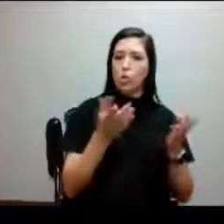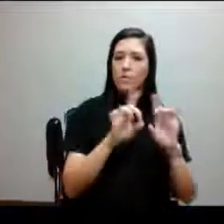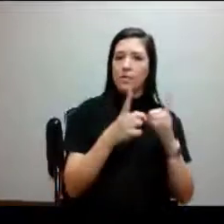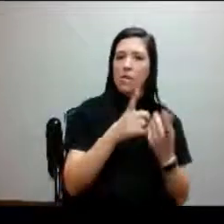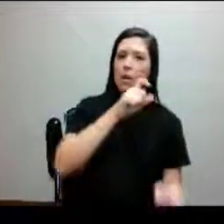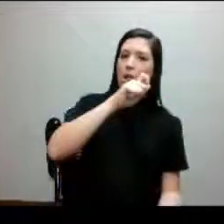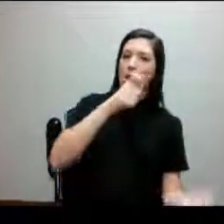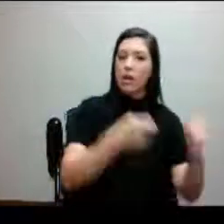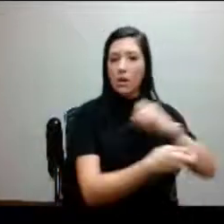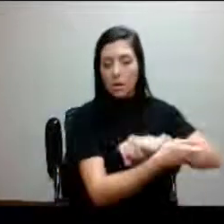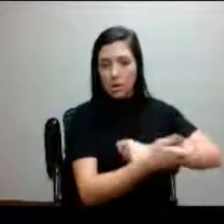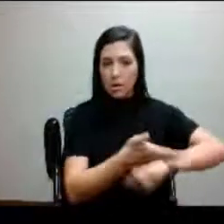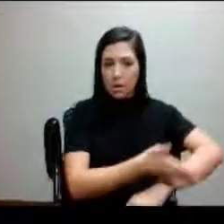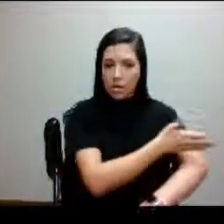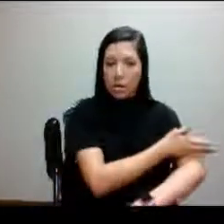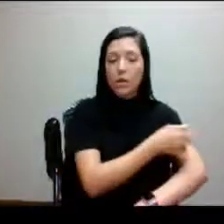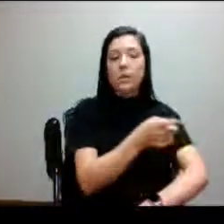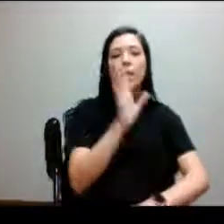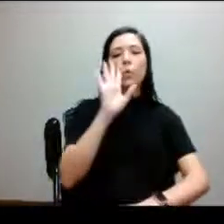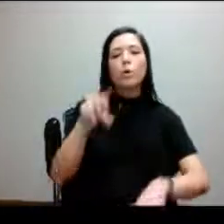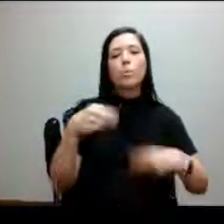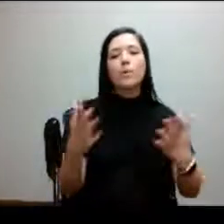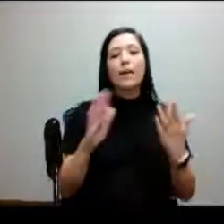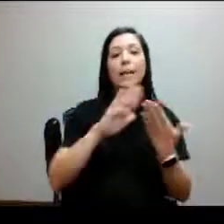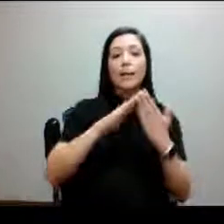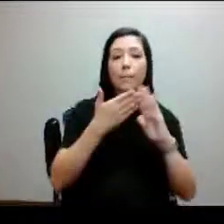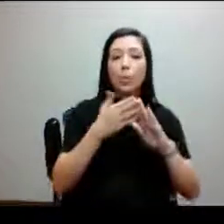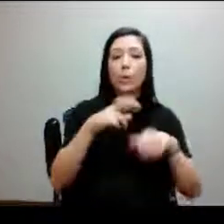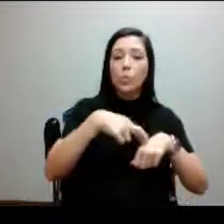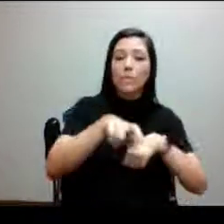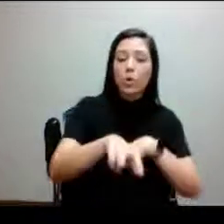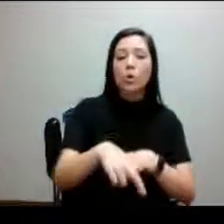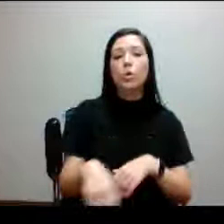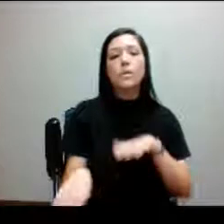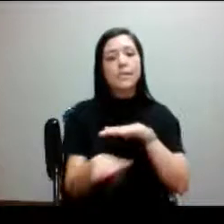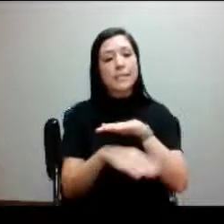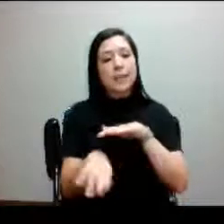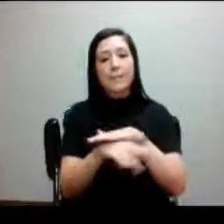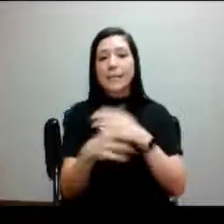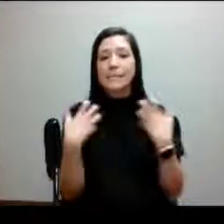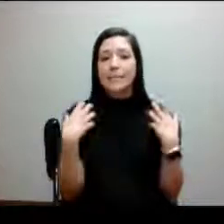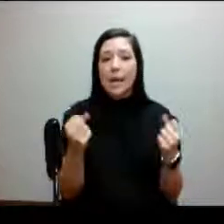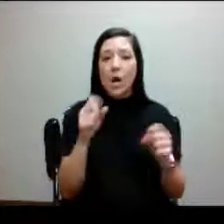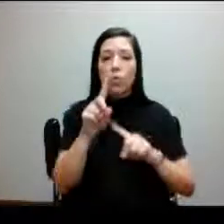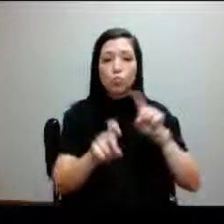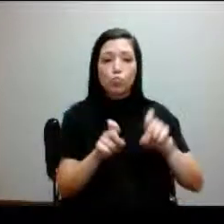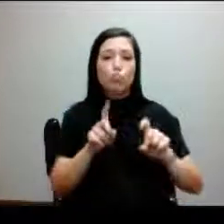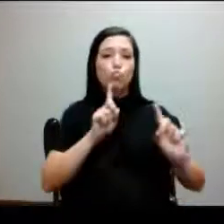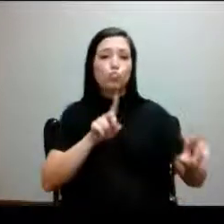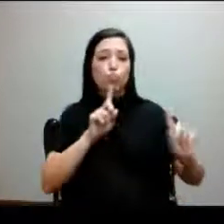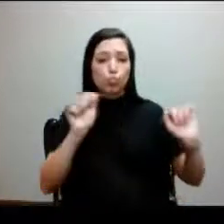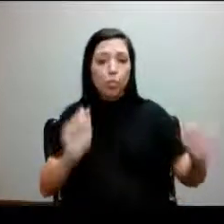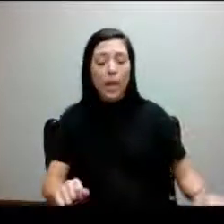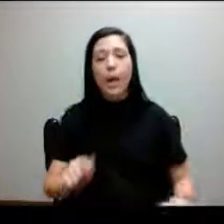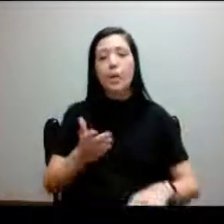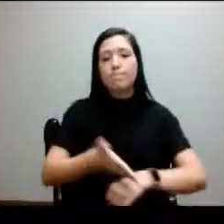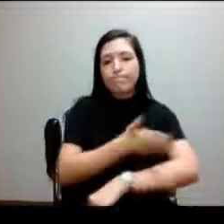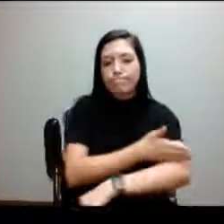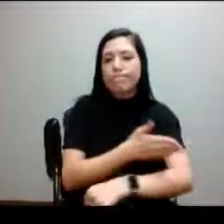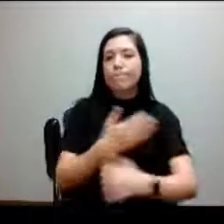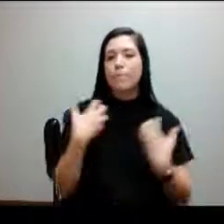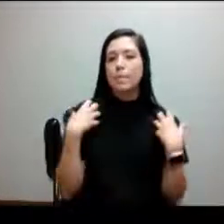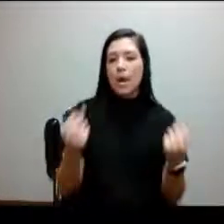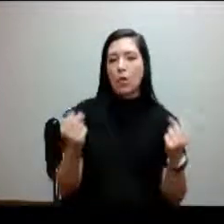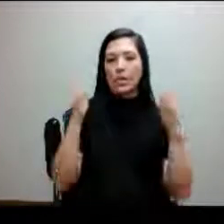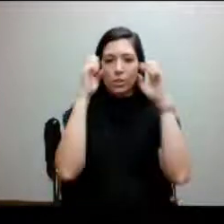they are here to provide community referrals, answer basic health questions, and facilitate our health and wellness education here